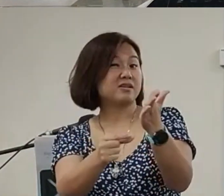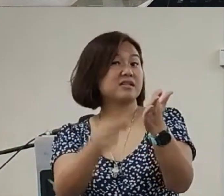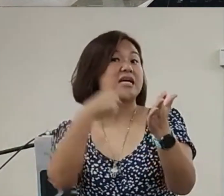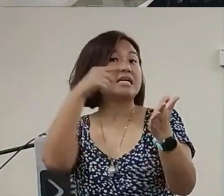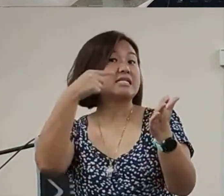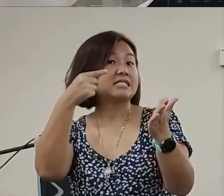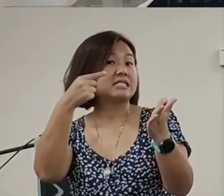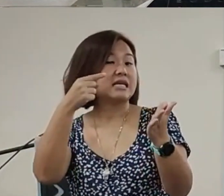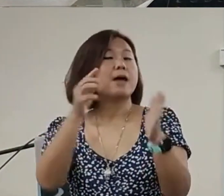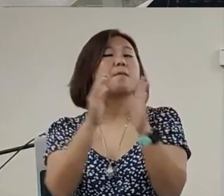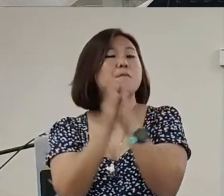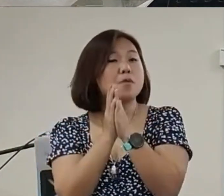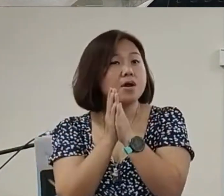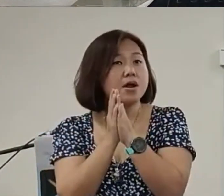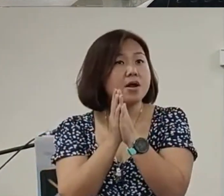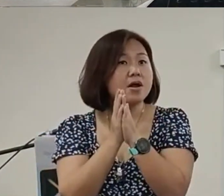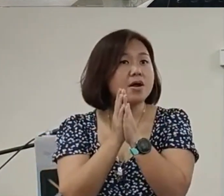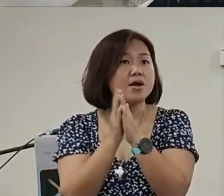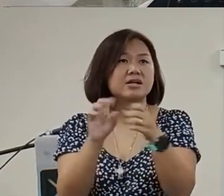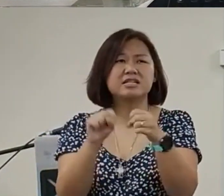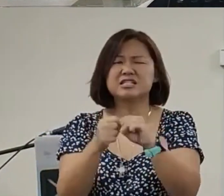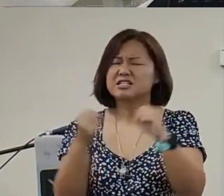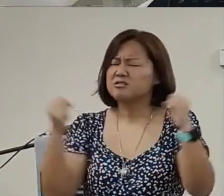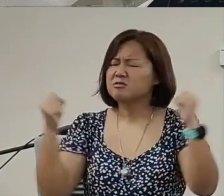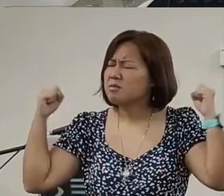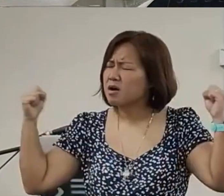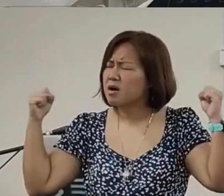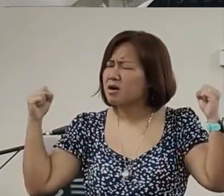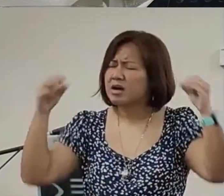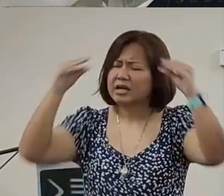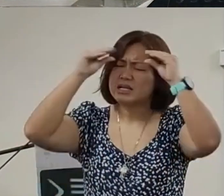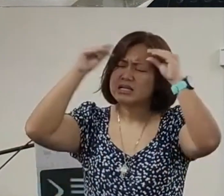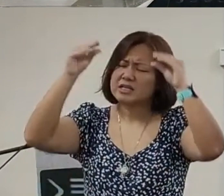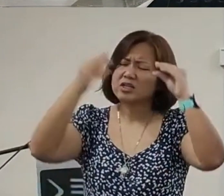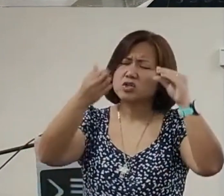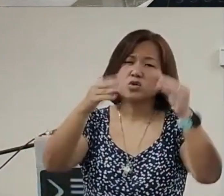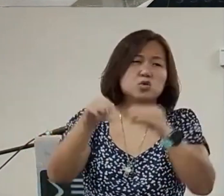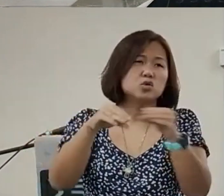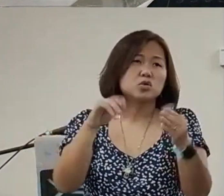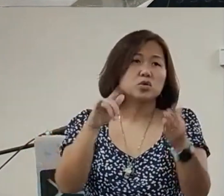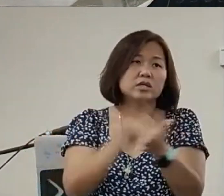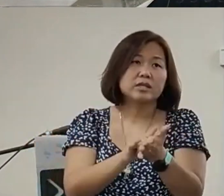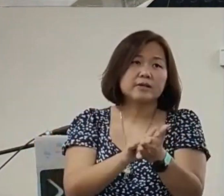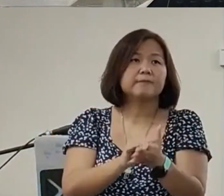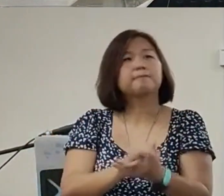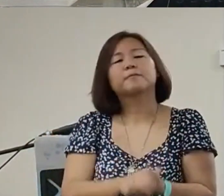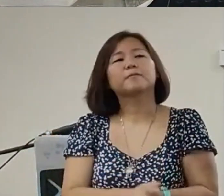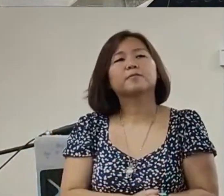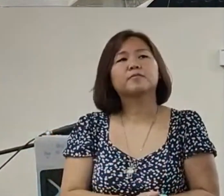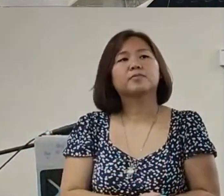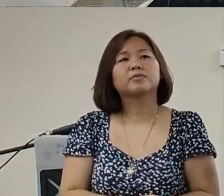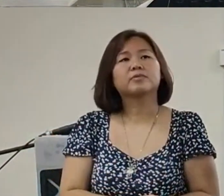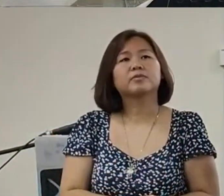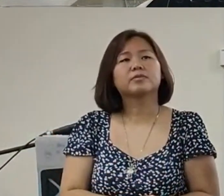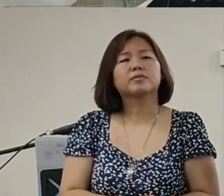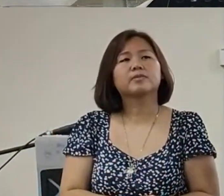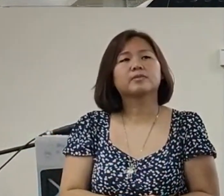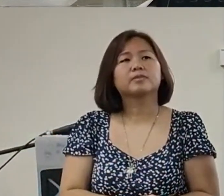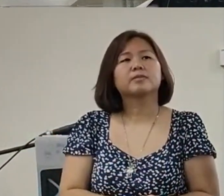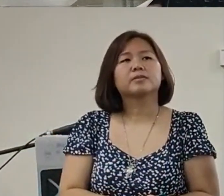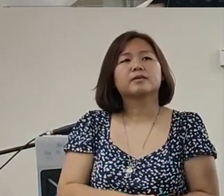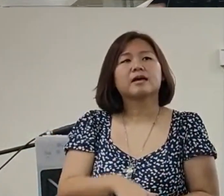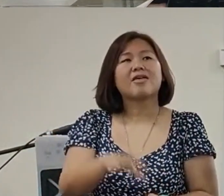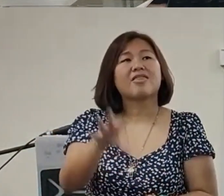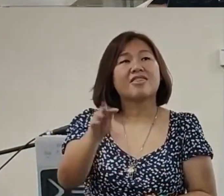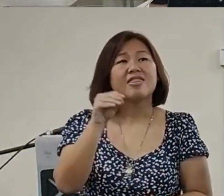such power and today I teaching you to that especially for those of you have never done it before take bible verses and